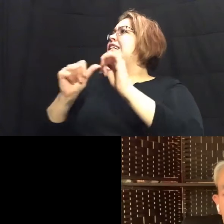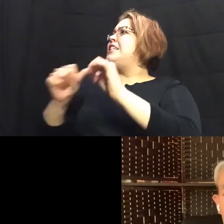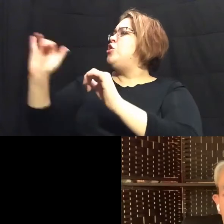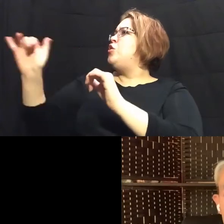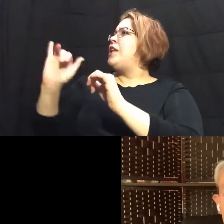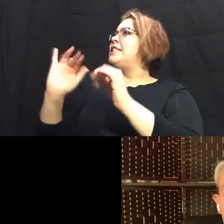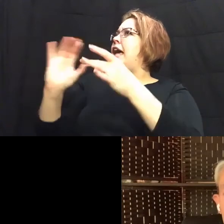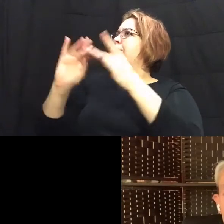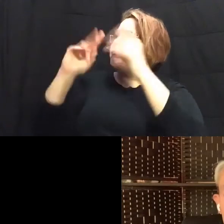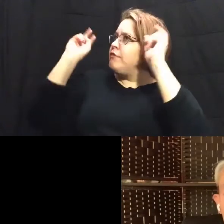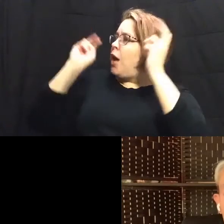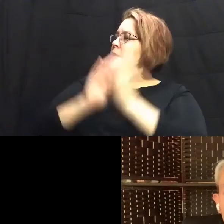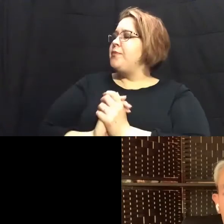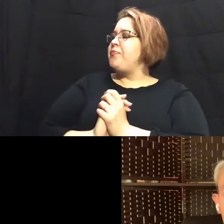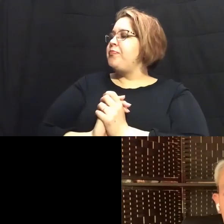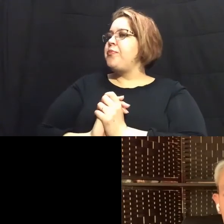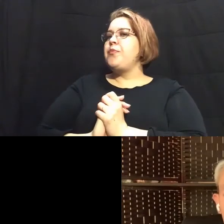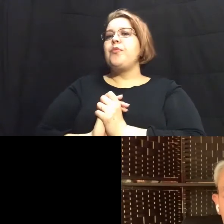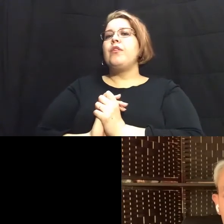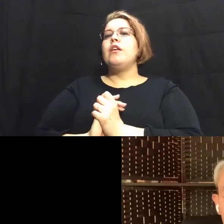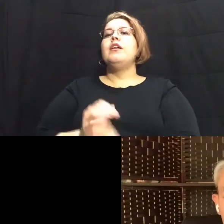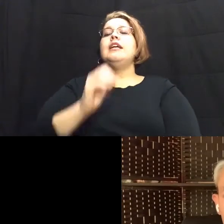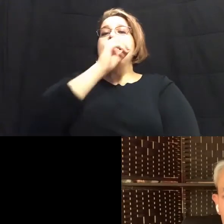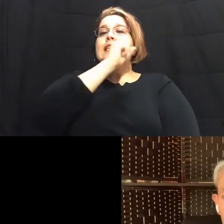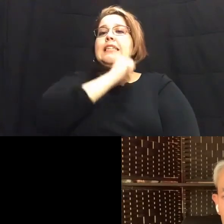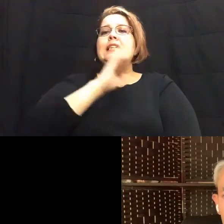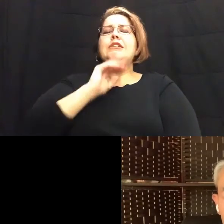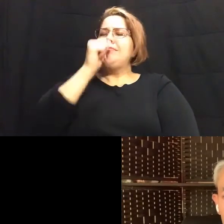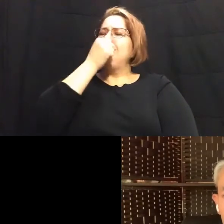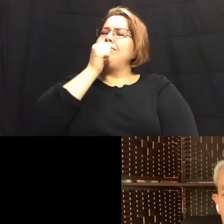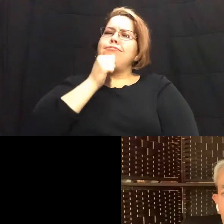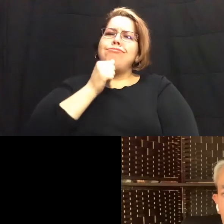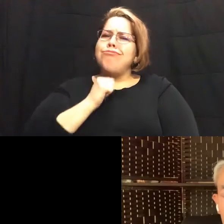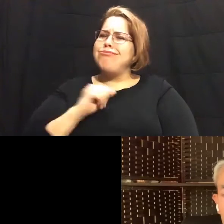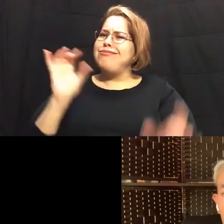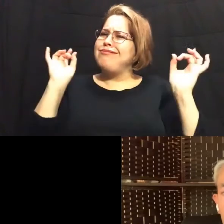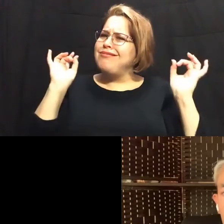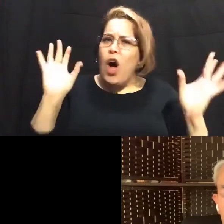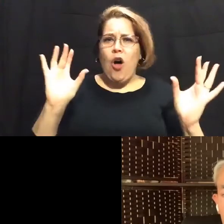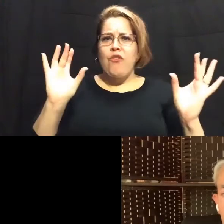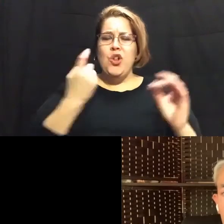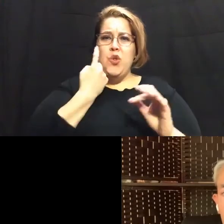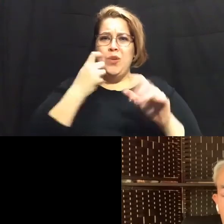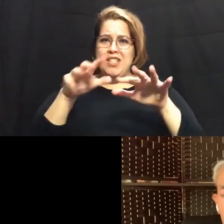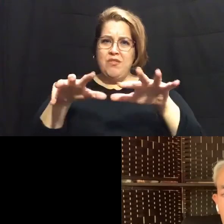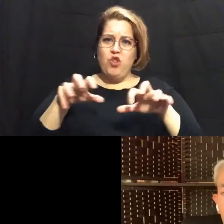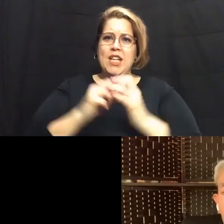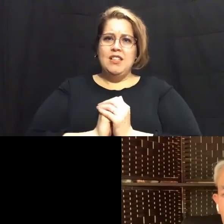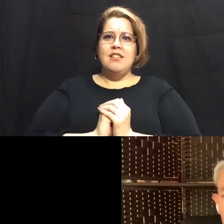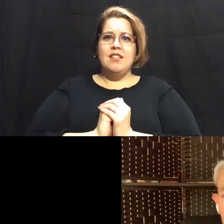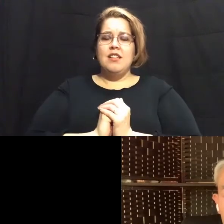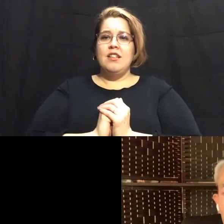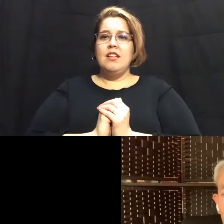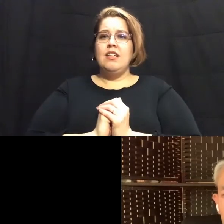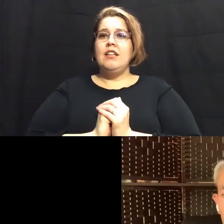um conversation seniors suffered greatly during the recent freeze some